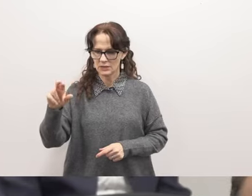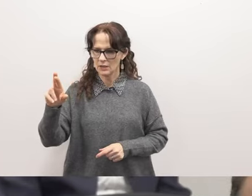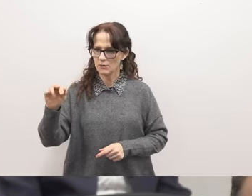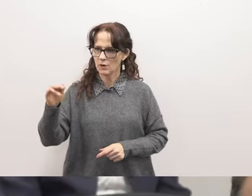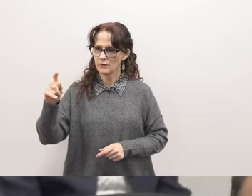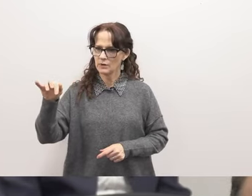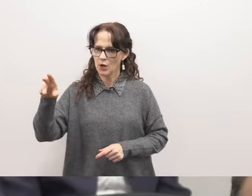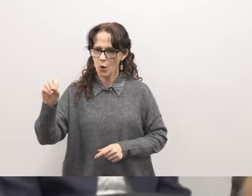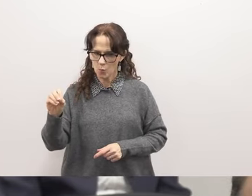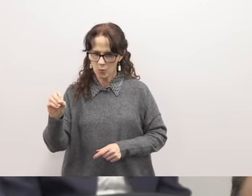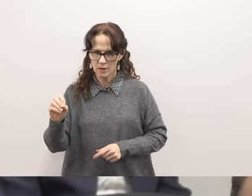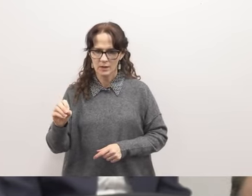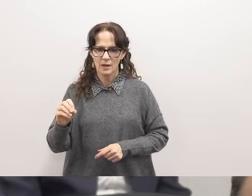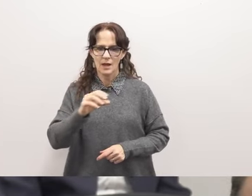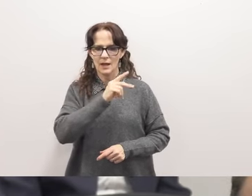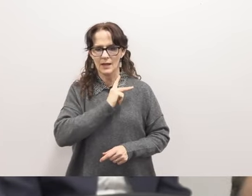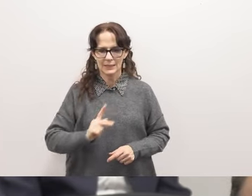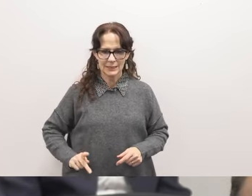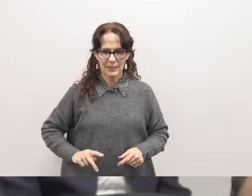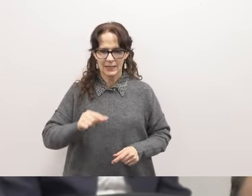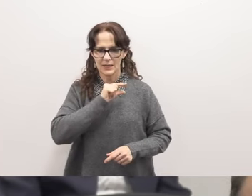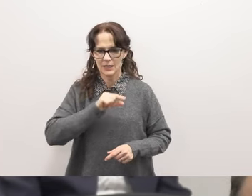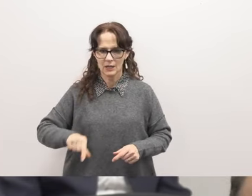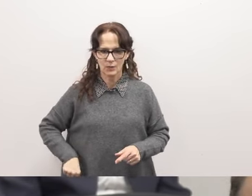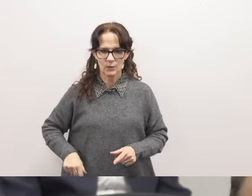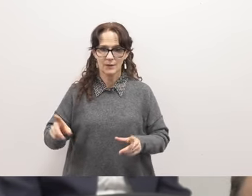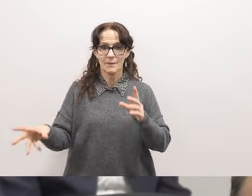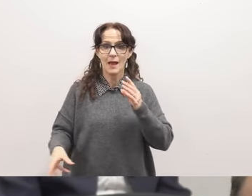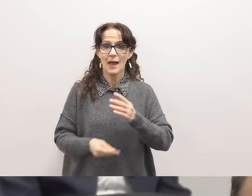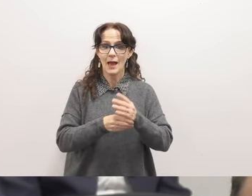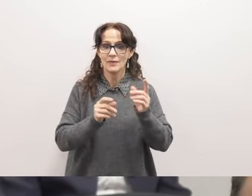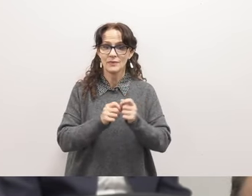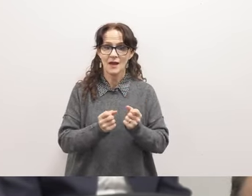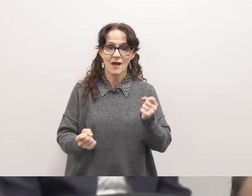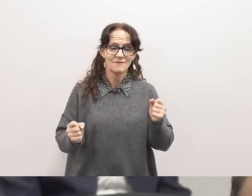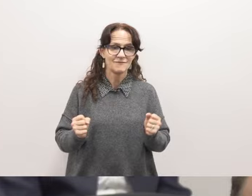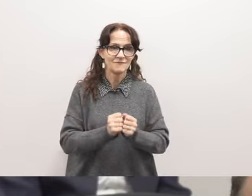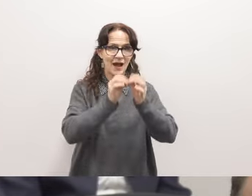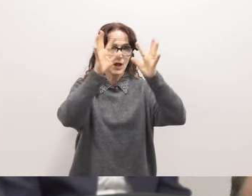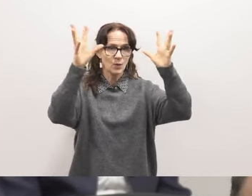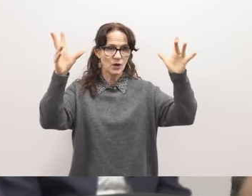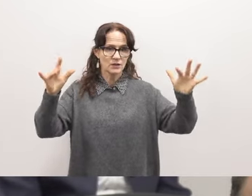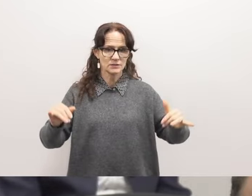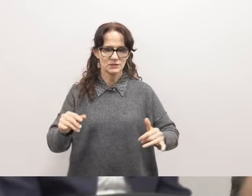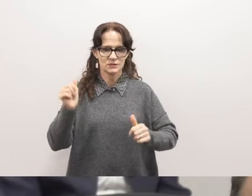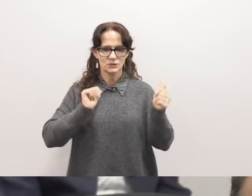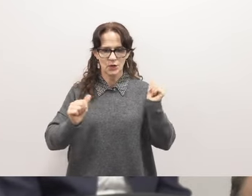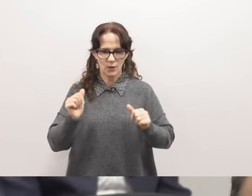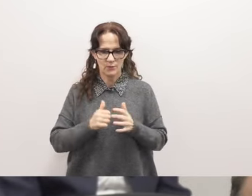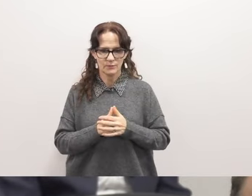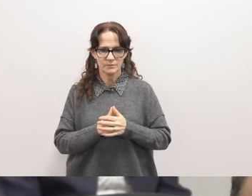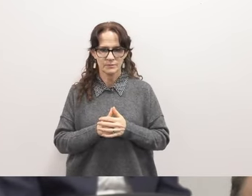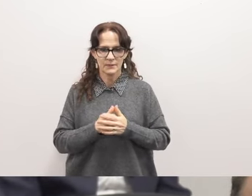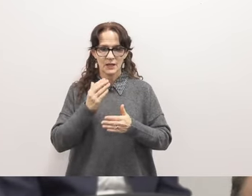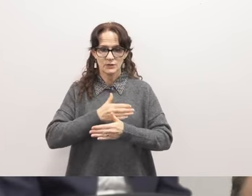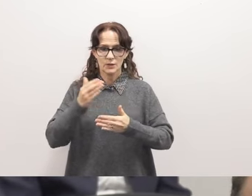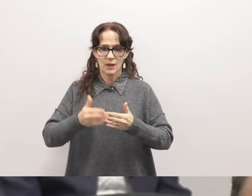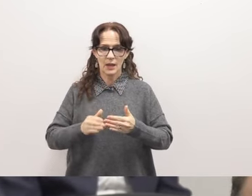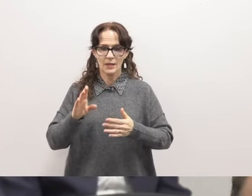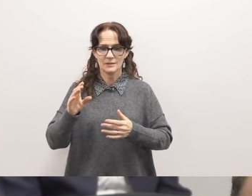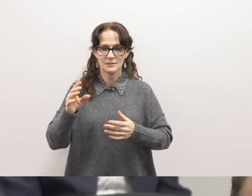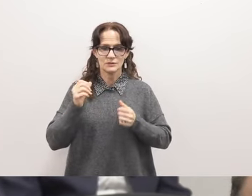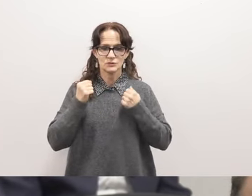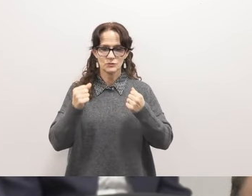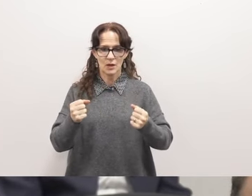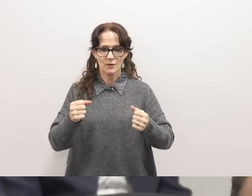and queen followed by an exciting fireworks show to end our barbie homecoming strong rams switched gears